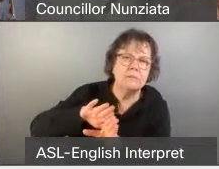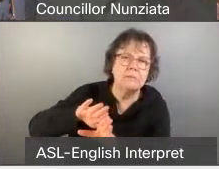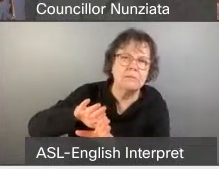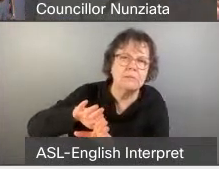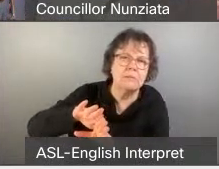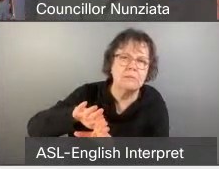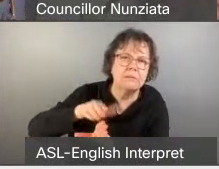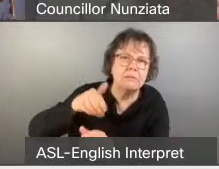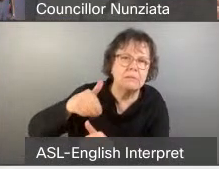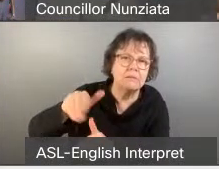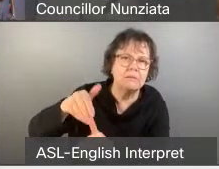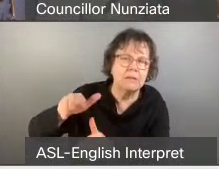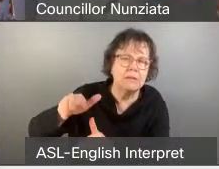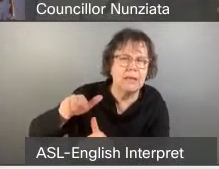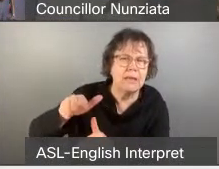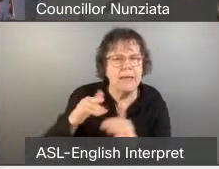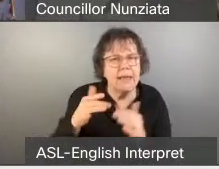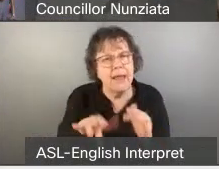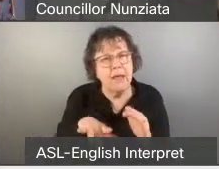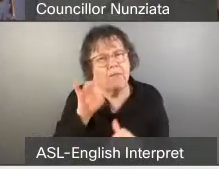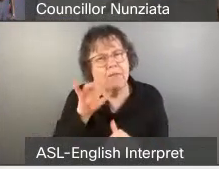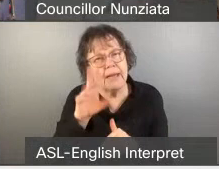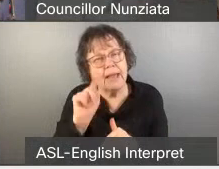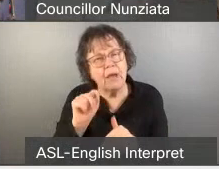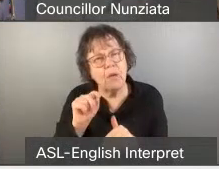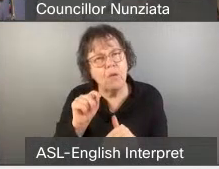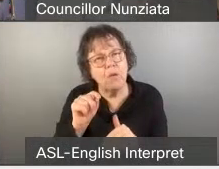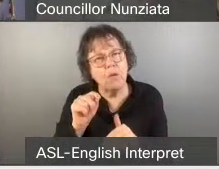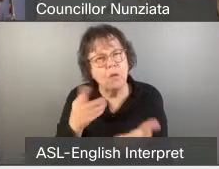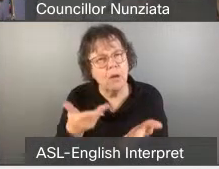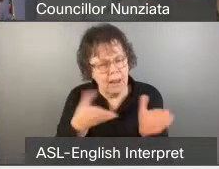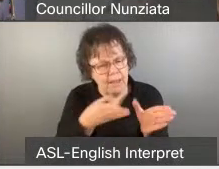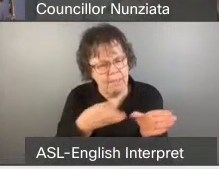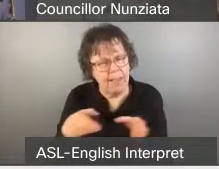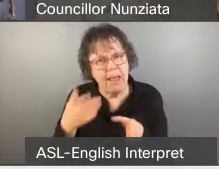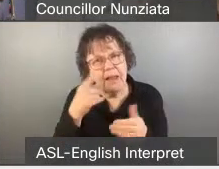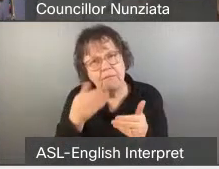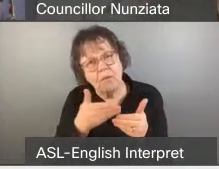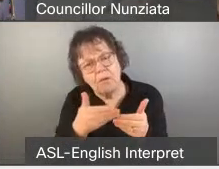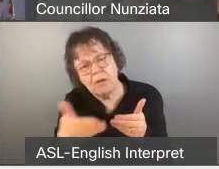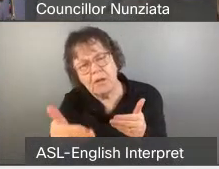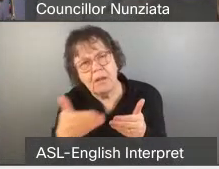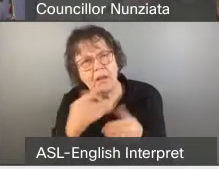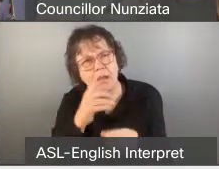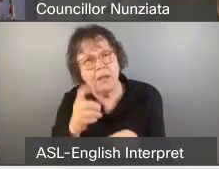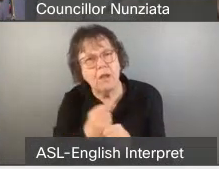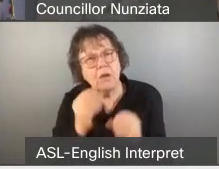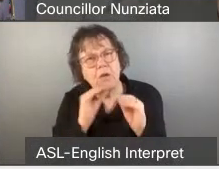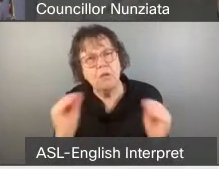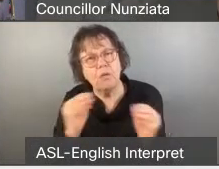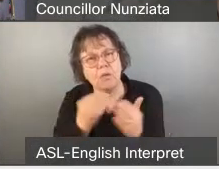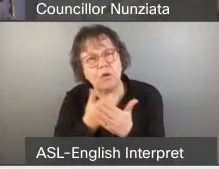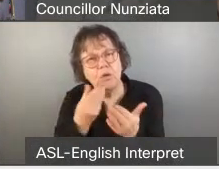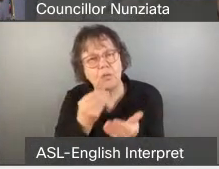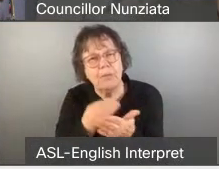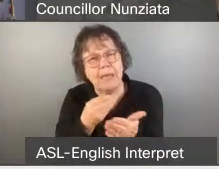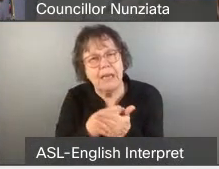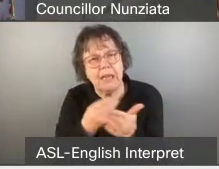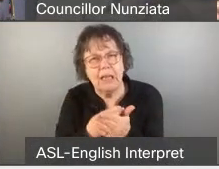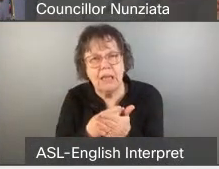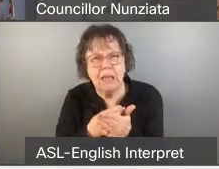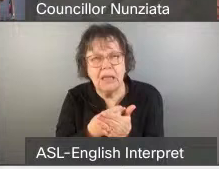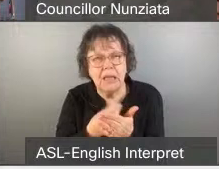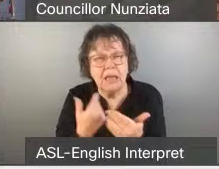the plan going forward is no new money for implementation. No investments